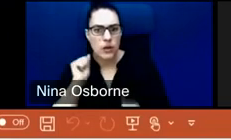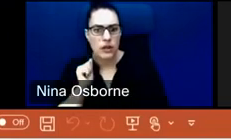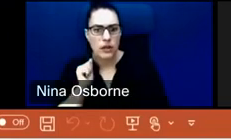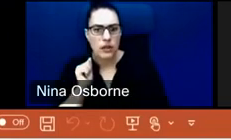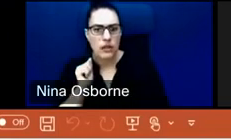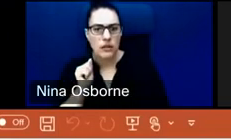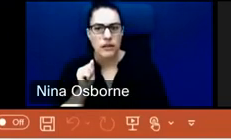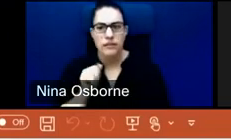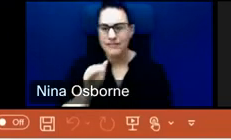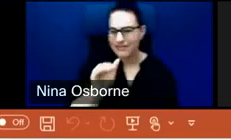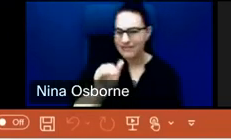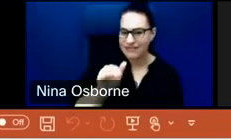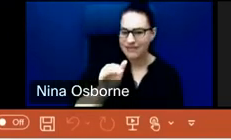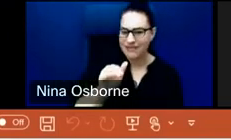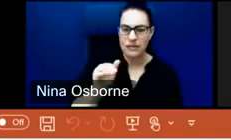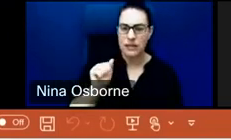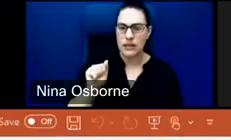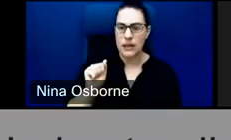Unmute, Roxanne. Unmute, unmute.